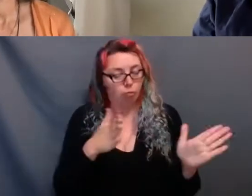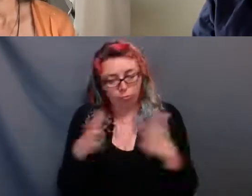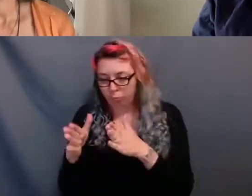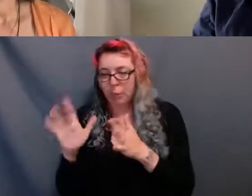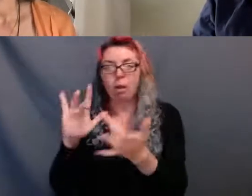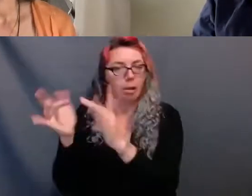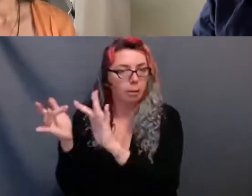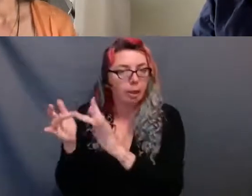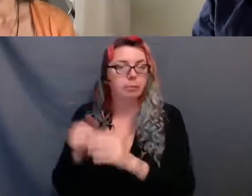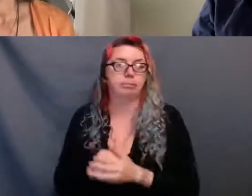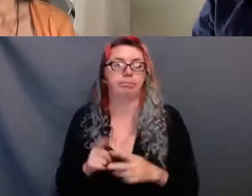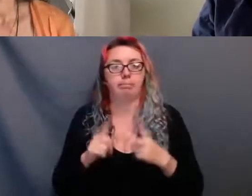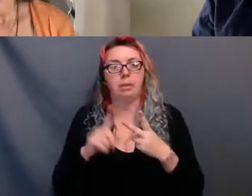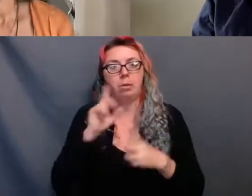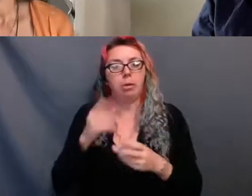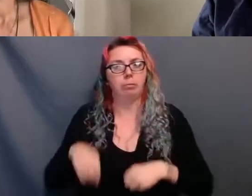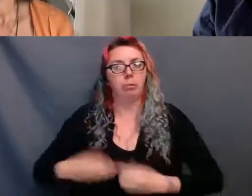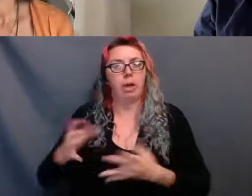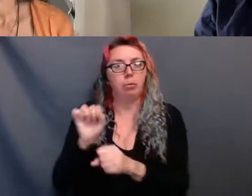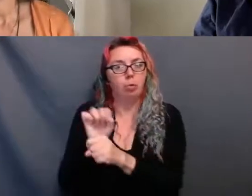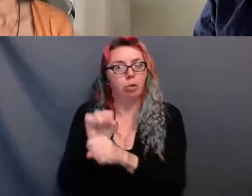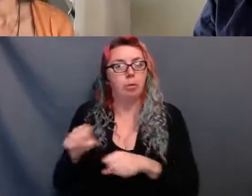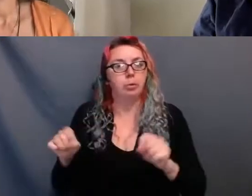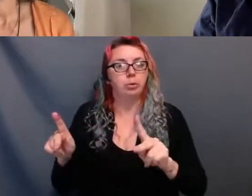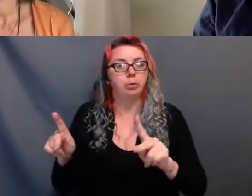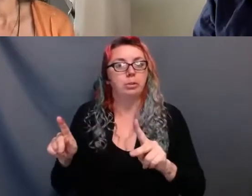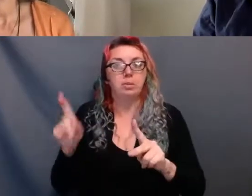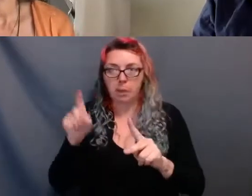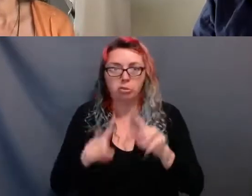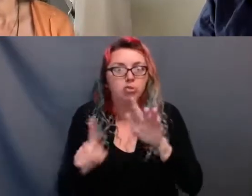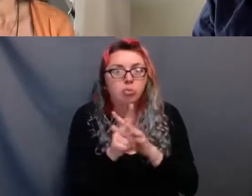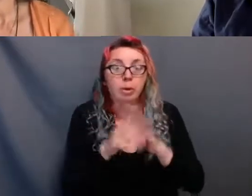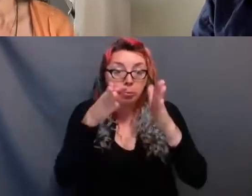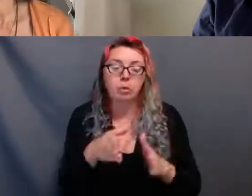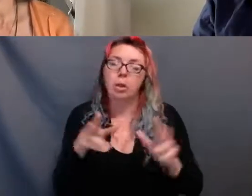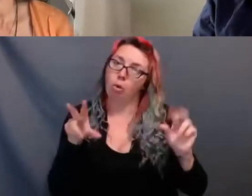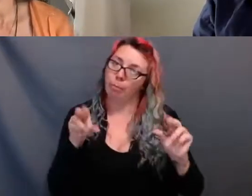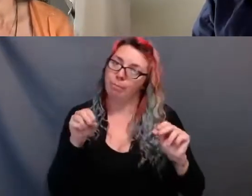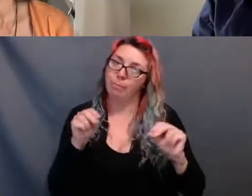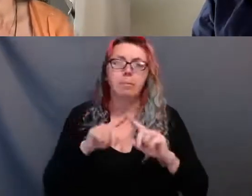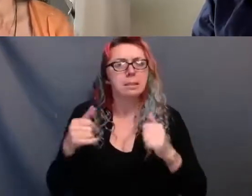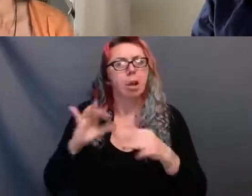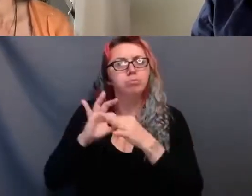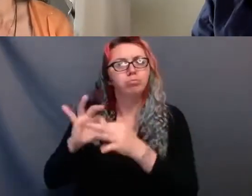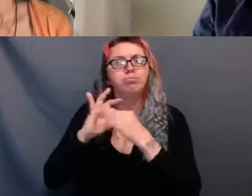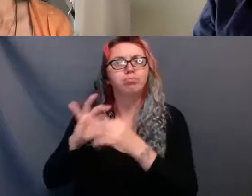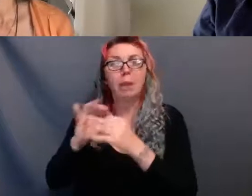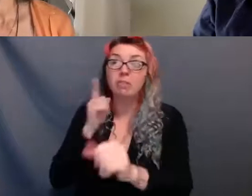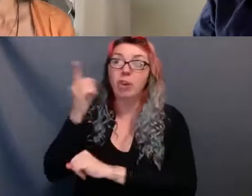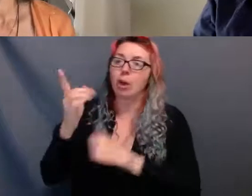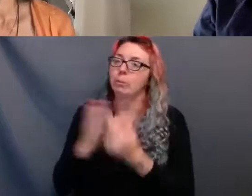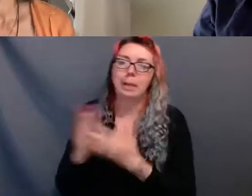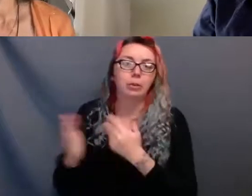require a venue. That is designed to embrace physical distancing and still keep us connected. Where possible, we